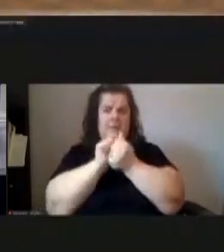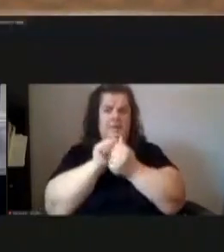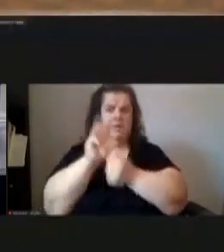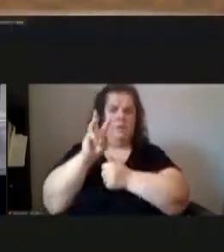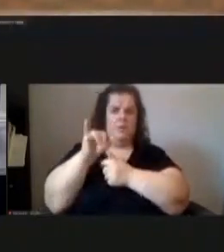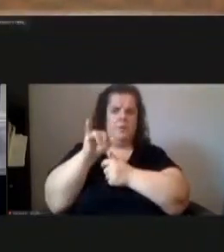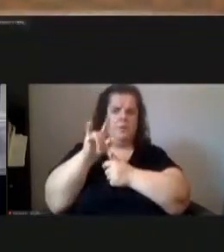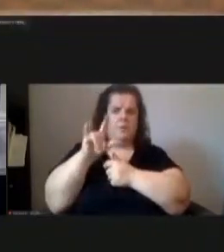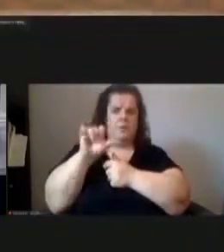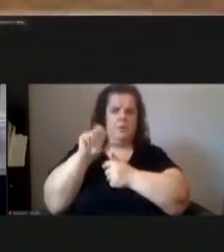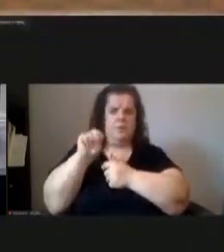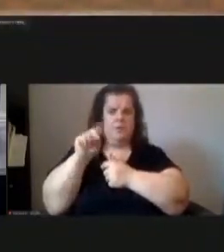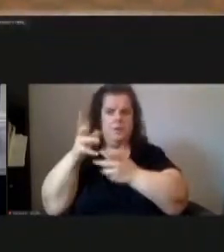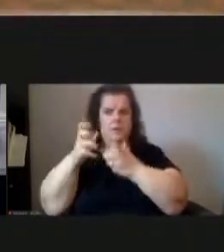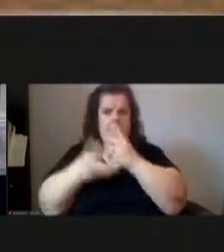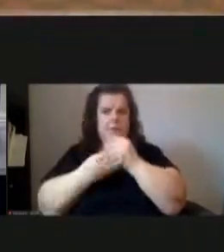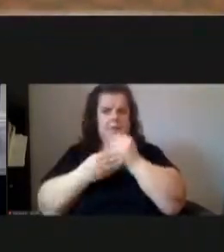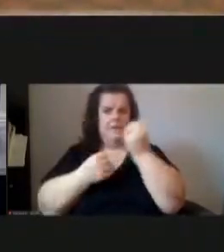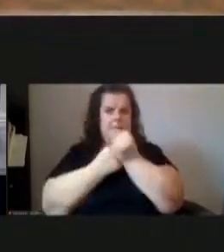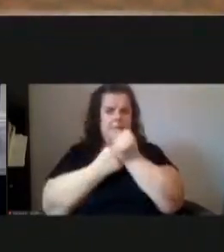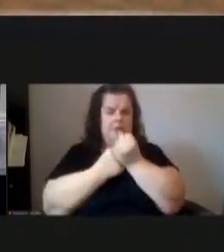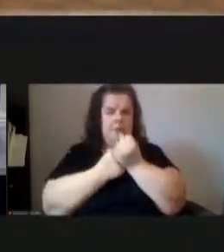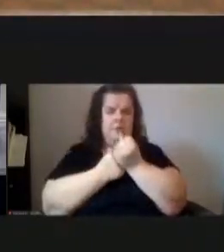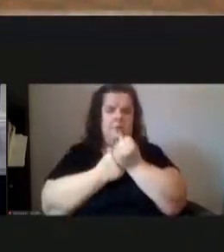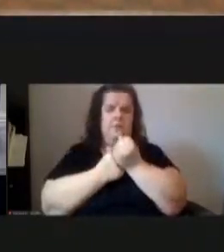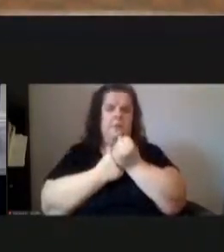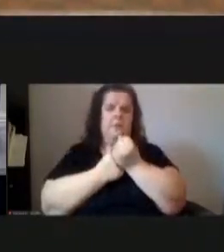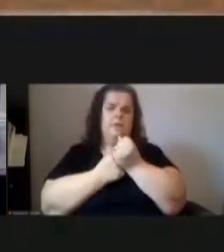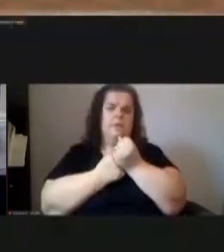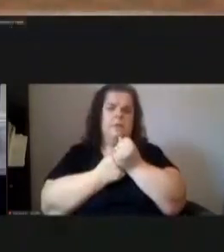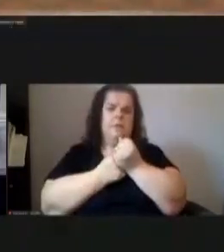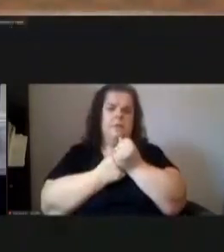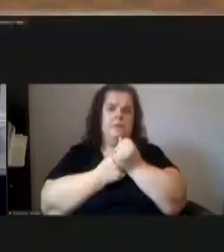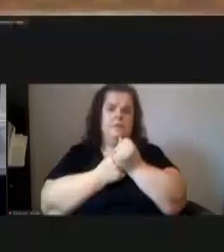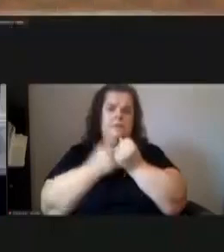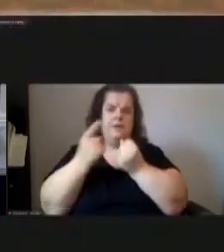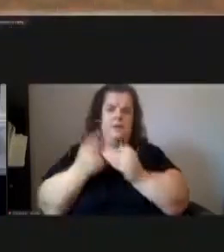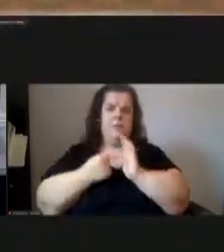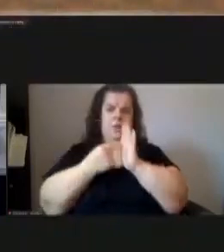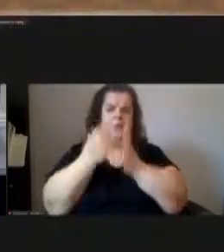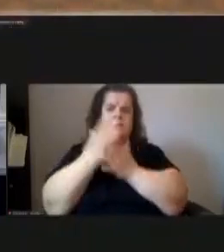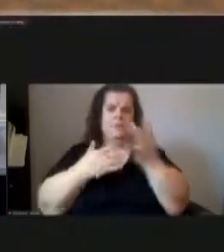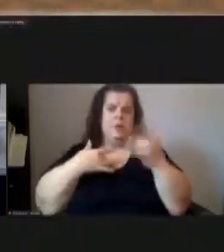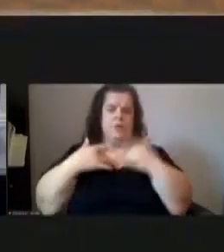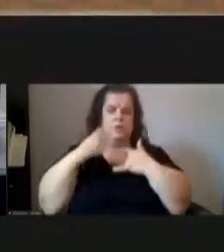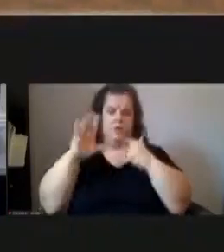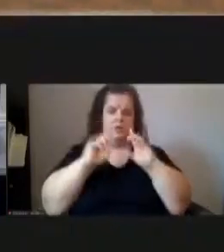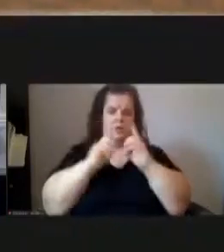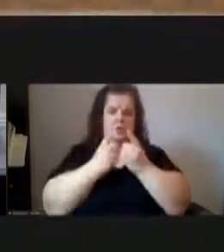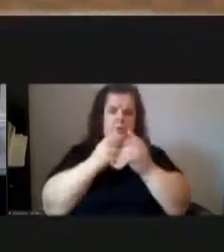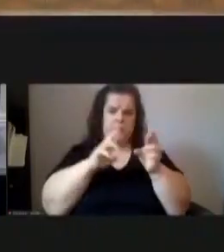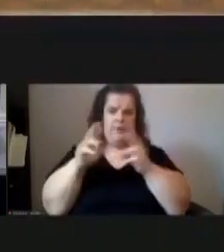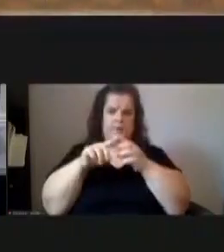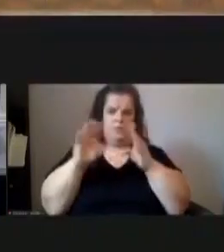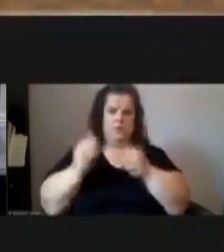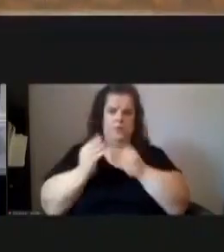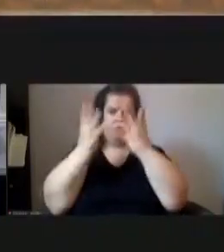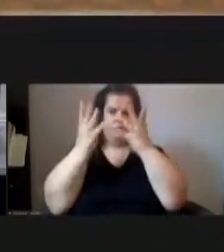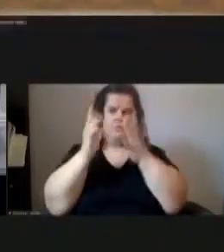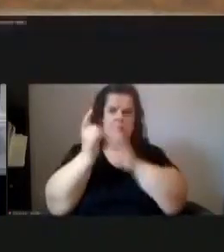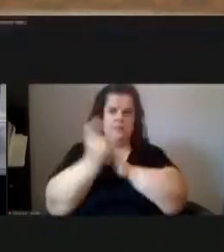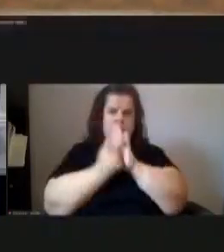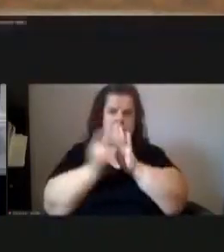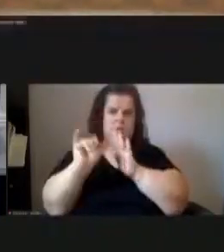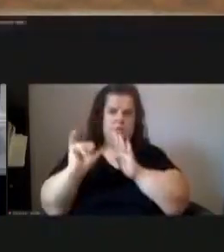say that he would like to be added as a sponsor once we yeah because he did bring up that he had some concerns in his district he was getting ready to introduce legislation too and